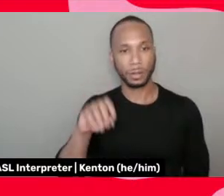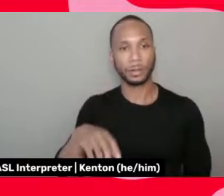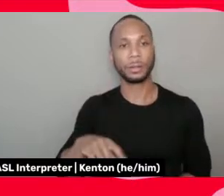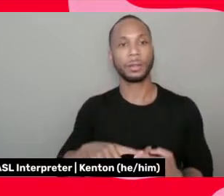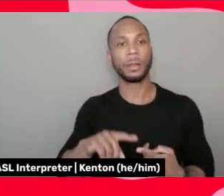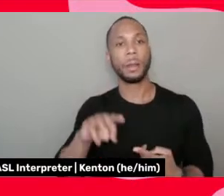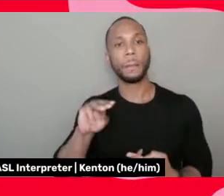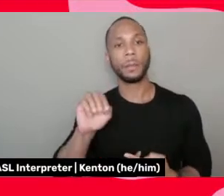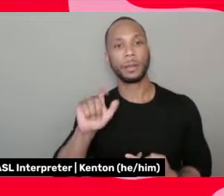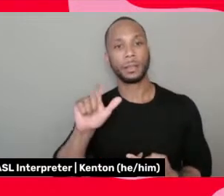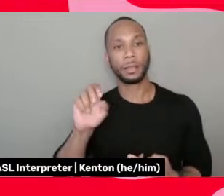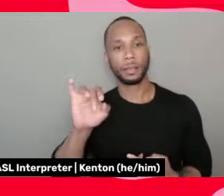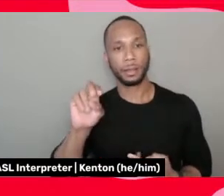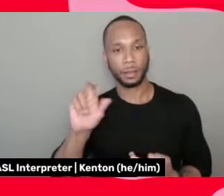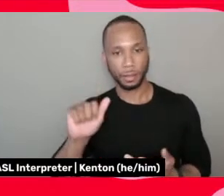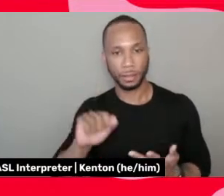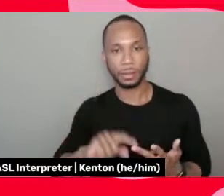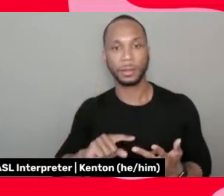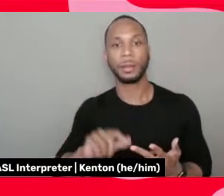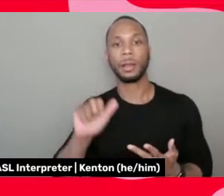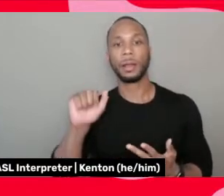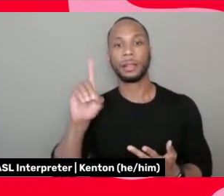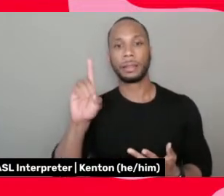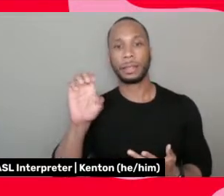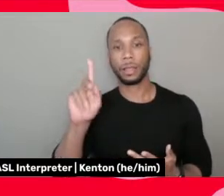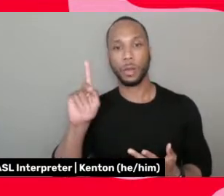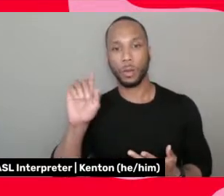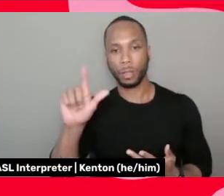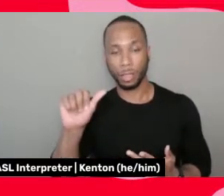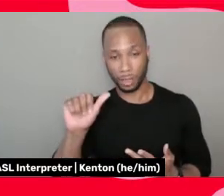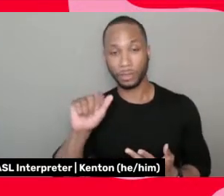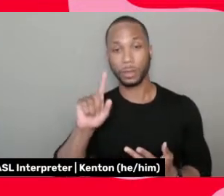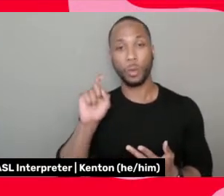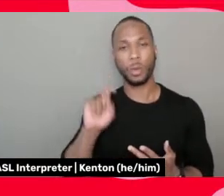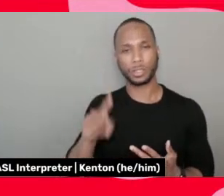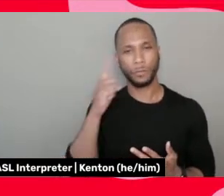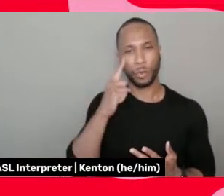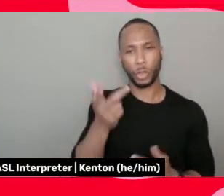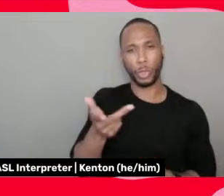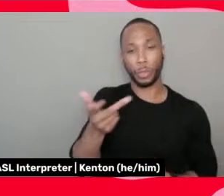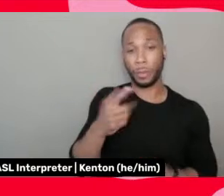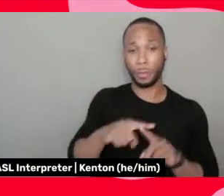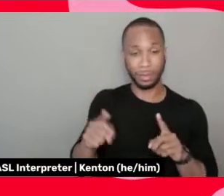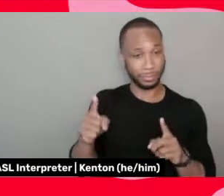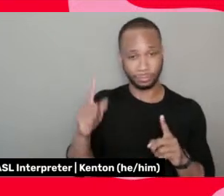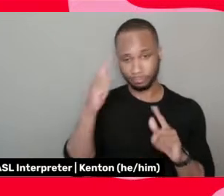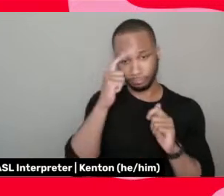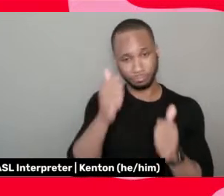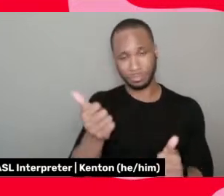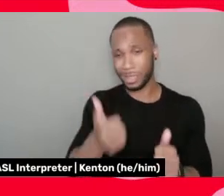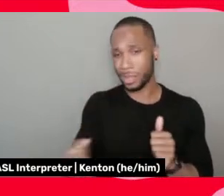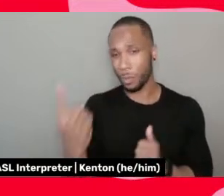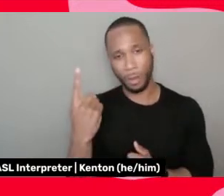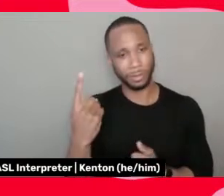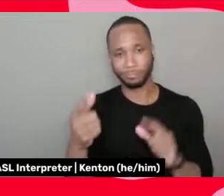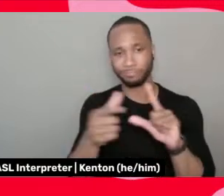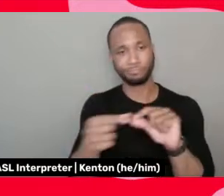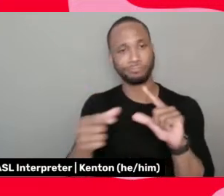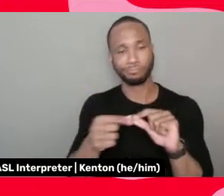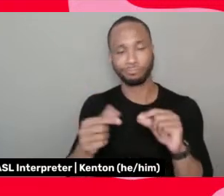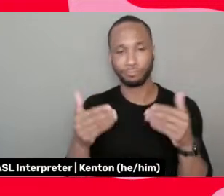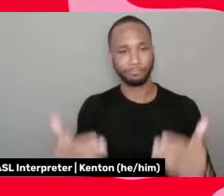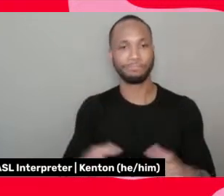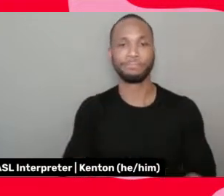Ida Kola, and Ms. Yerba, this question is, is for all of you, but, um, anyone, please, please chime in. Um,